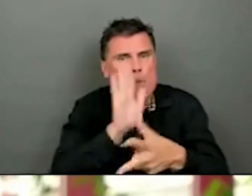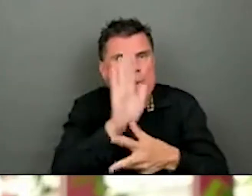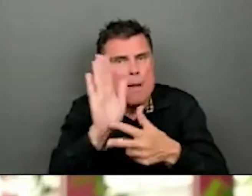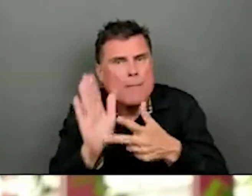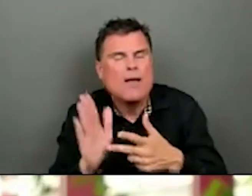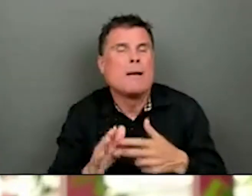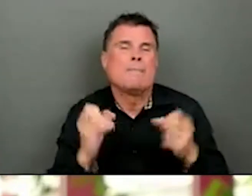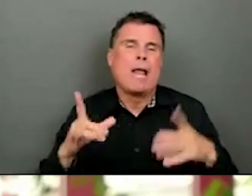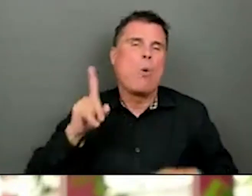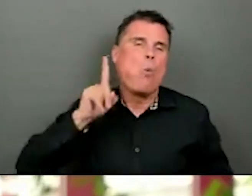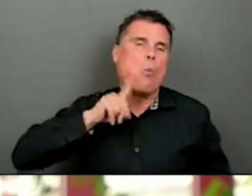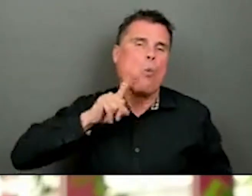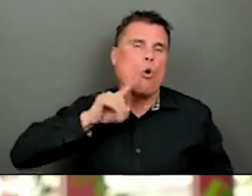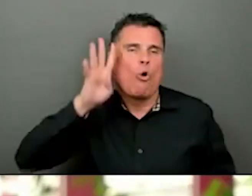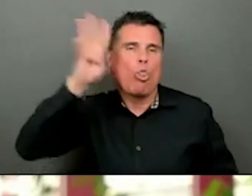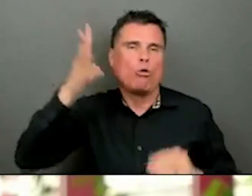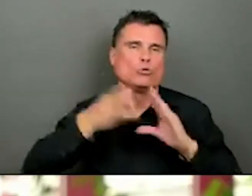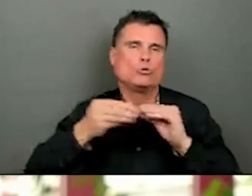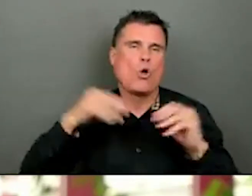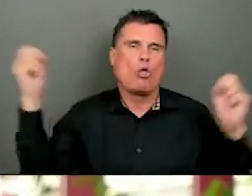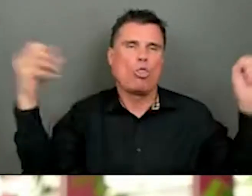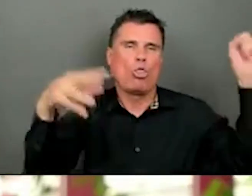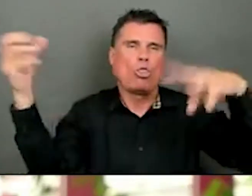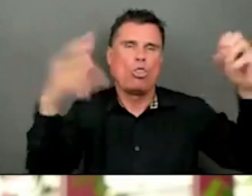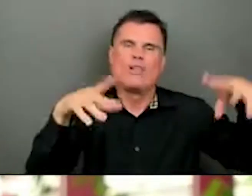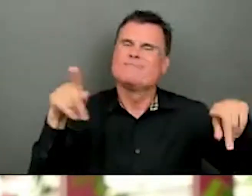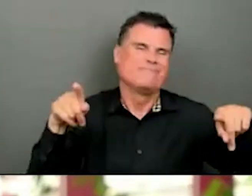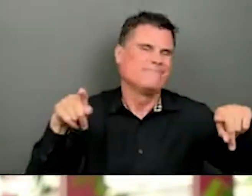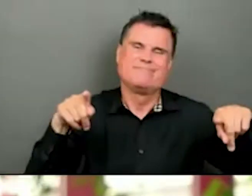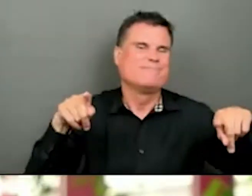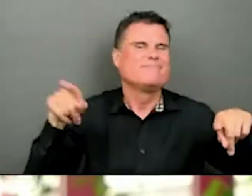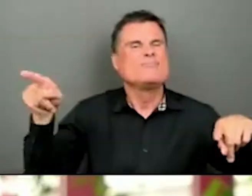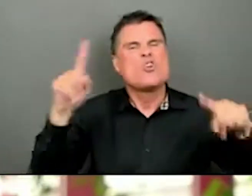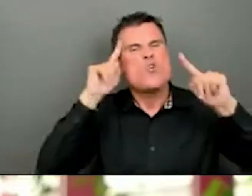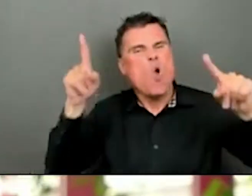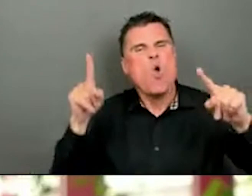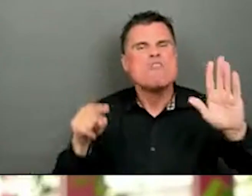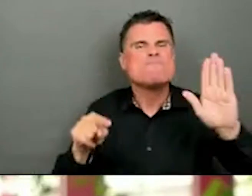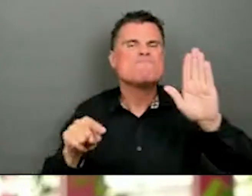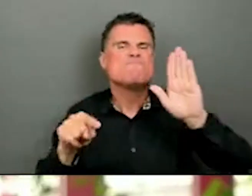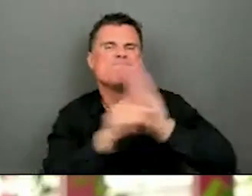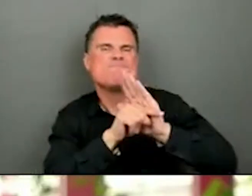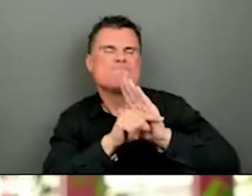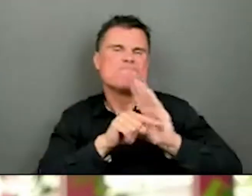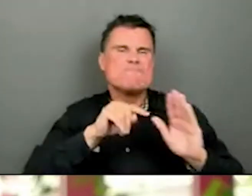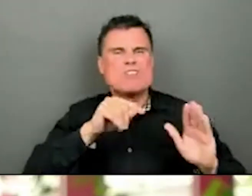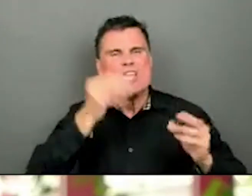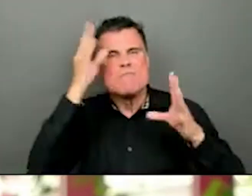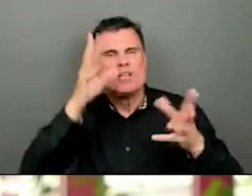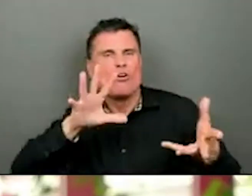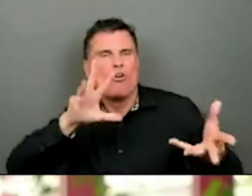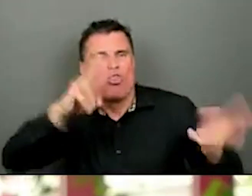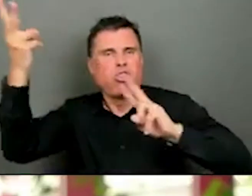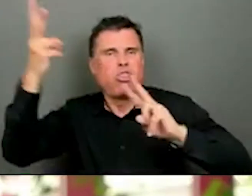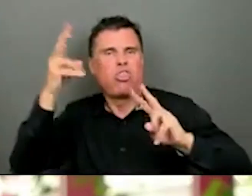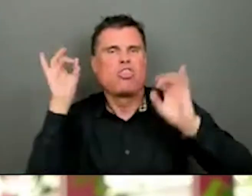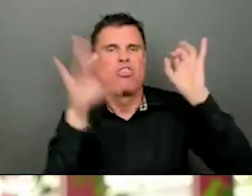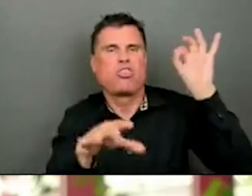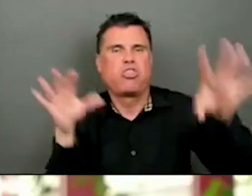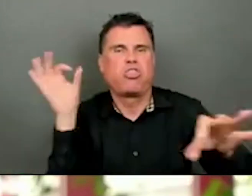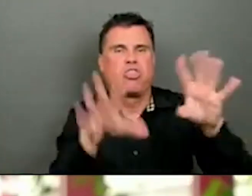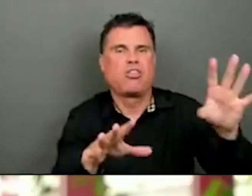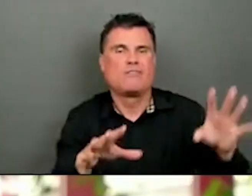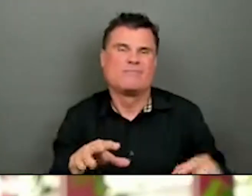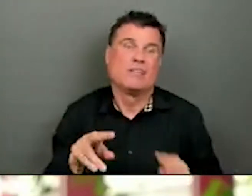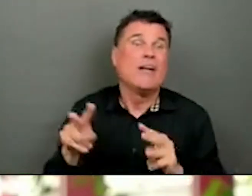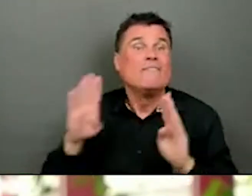disinformation, so intentionally negative and wrong information that spread, particularly on social media. And it's an opportunity to